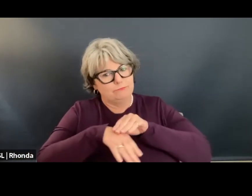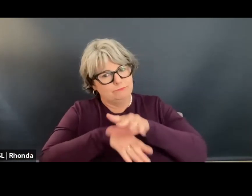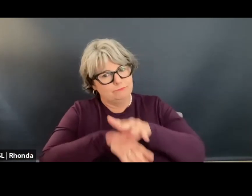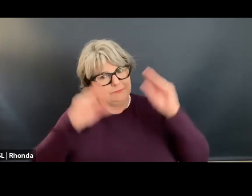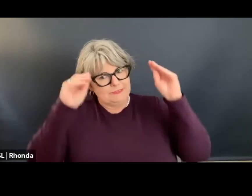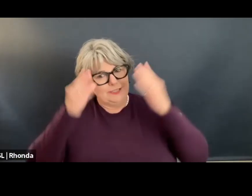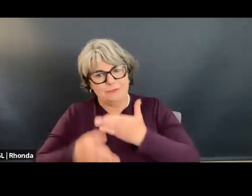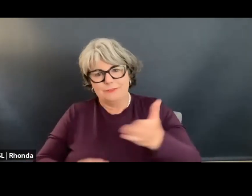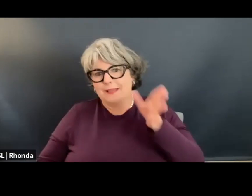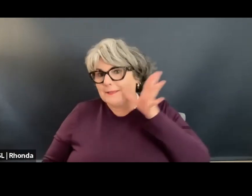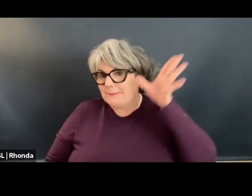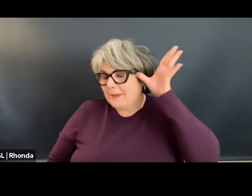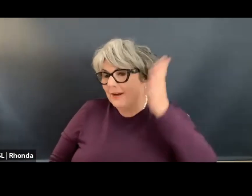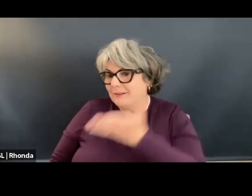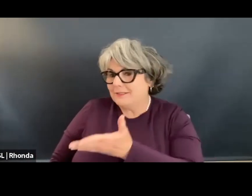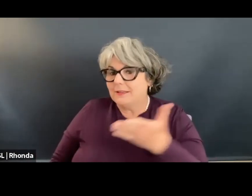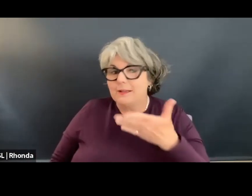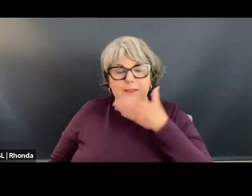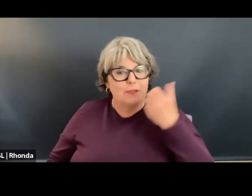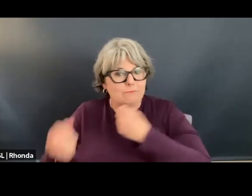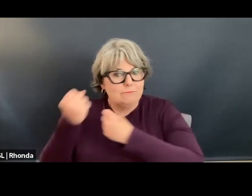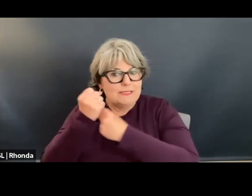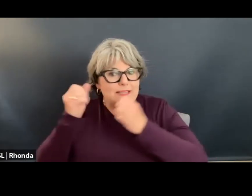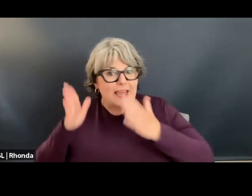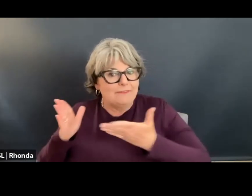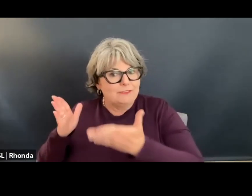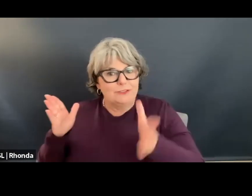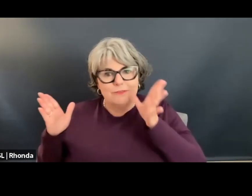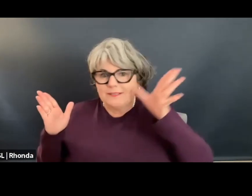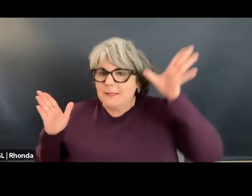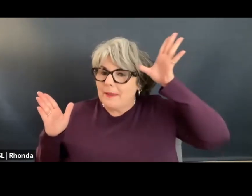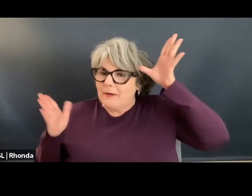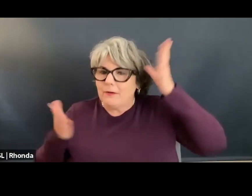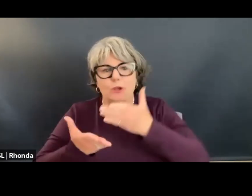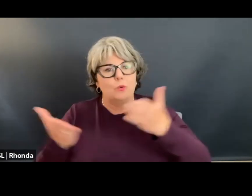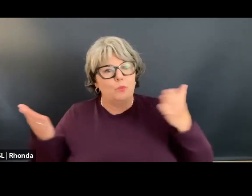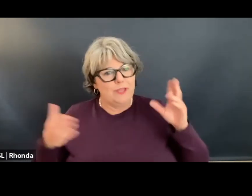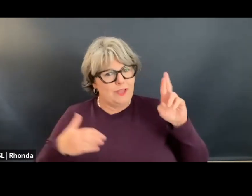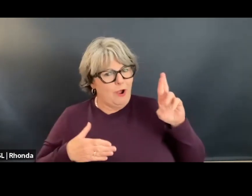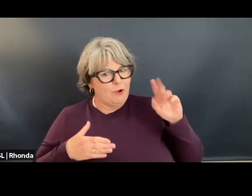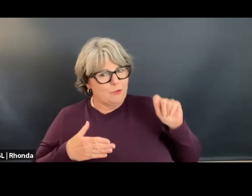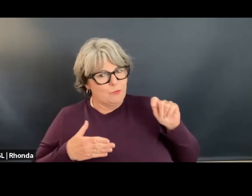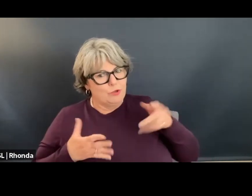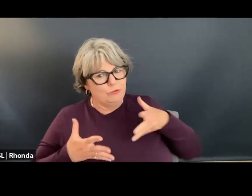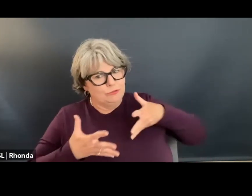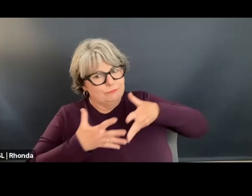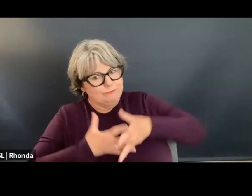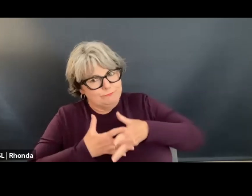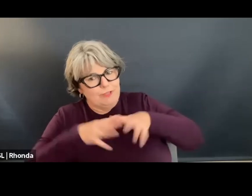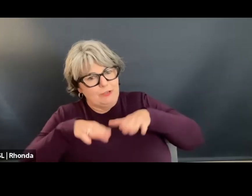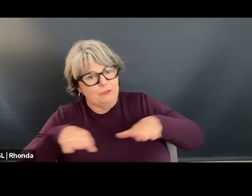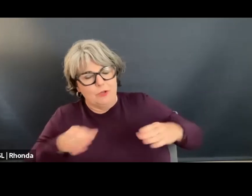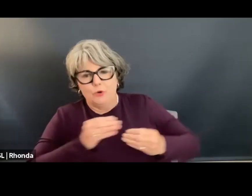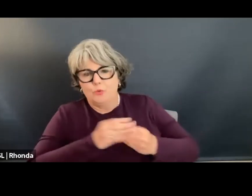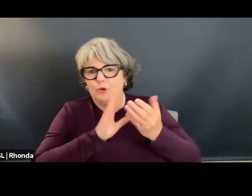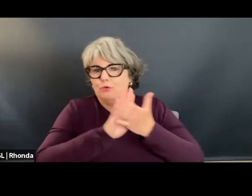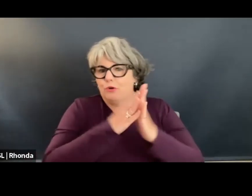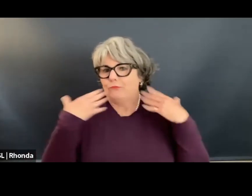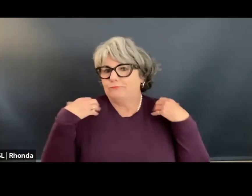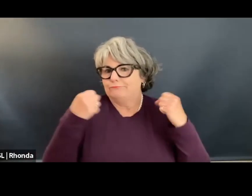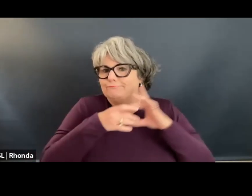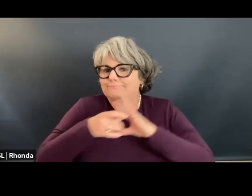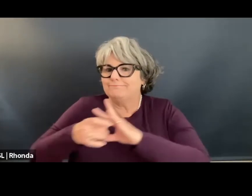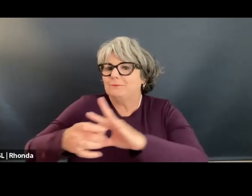teachers. They're best advocates. We are their roots. And we grow stronger together.